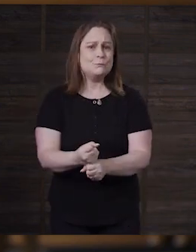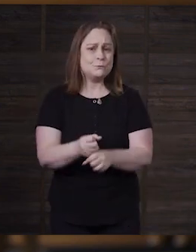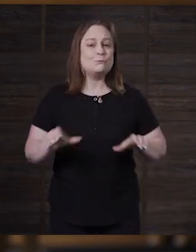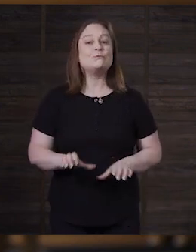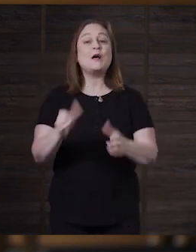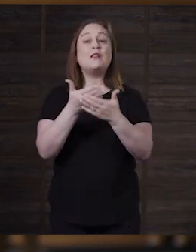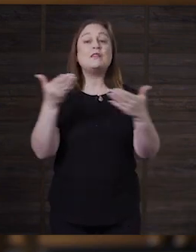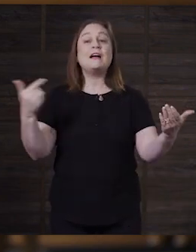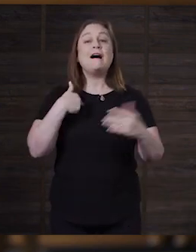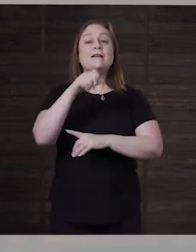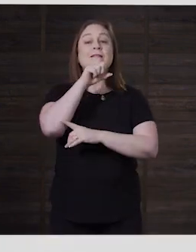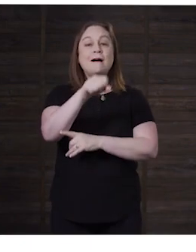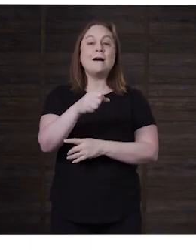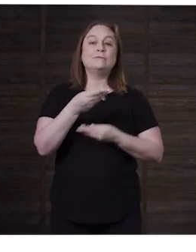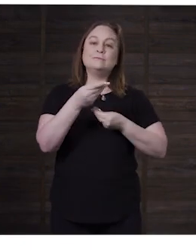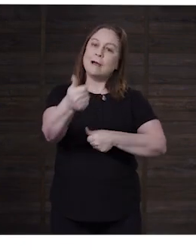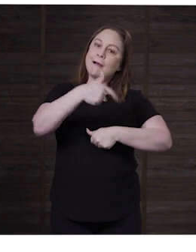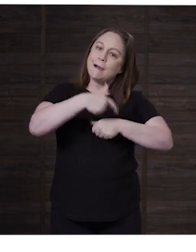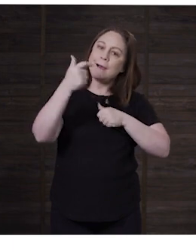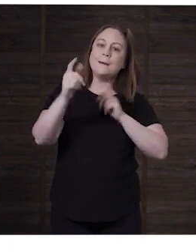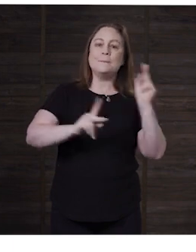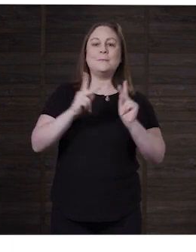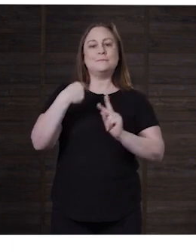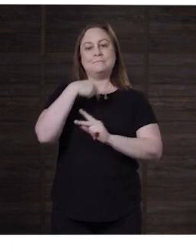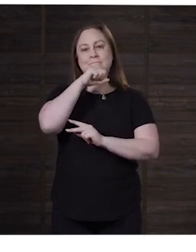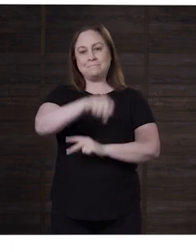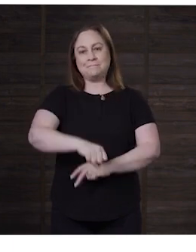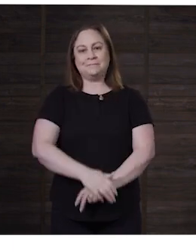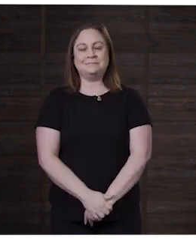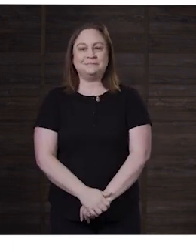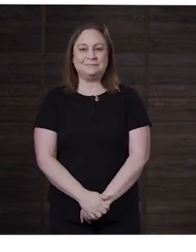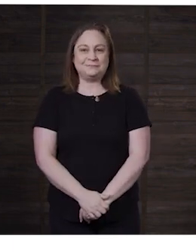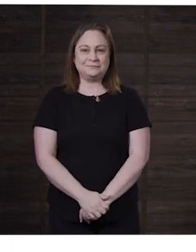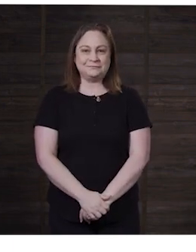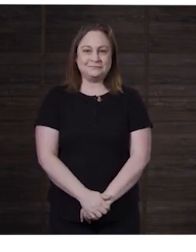doing things that I love and being with people that I love.